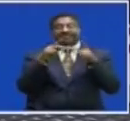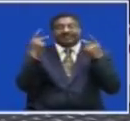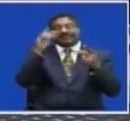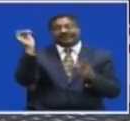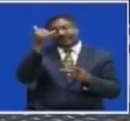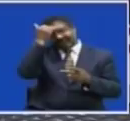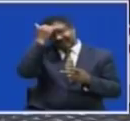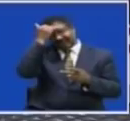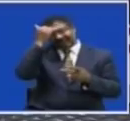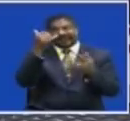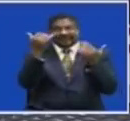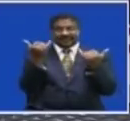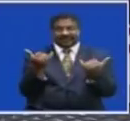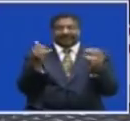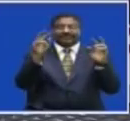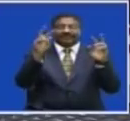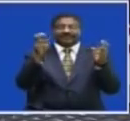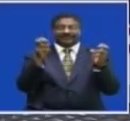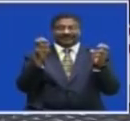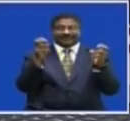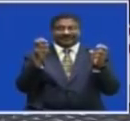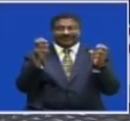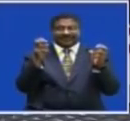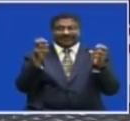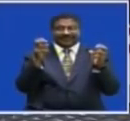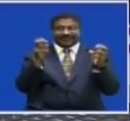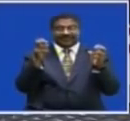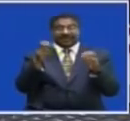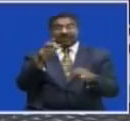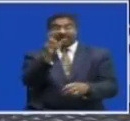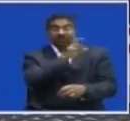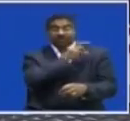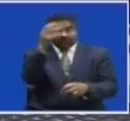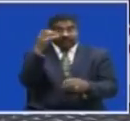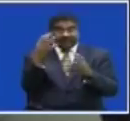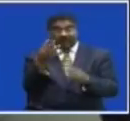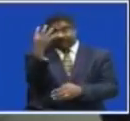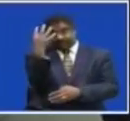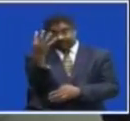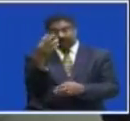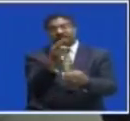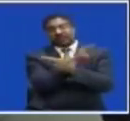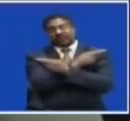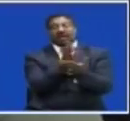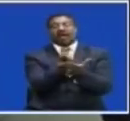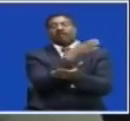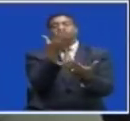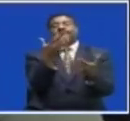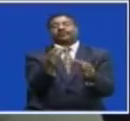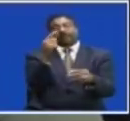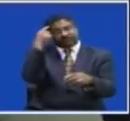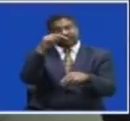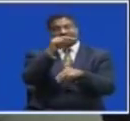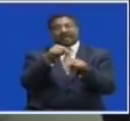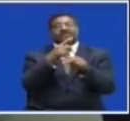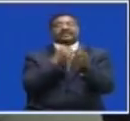is Pastor Johannes Getana The headlines this hour Four police officers have been retired in national interest